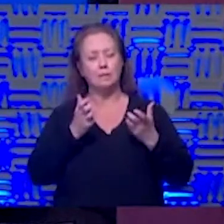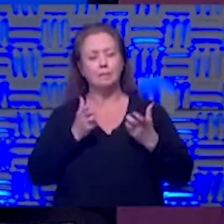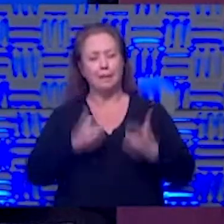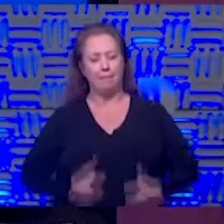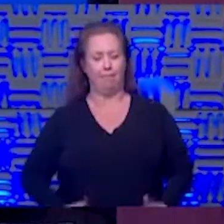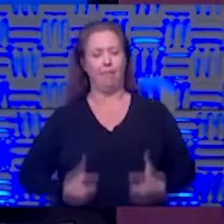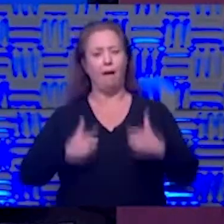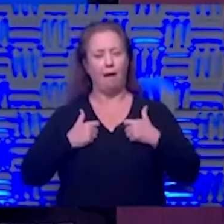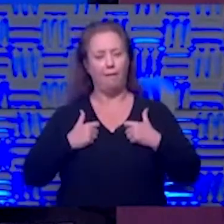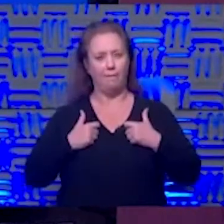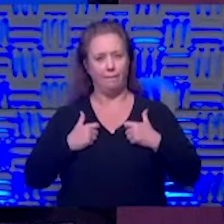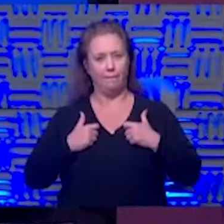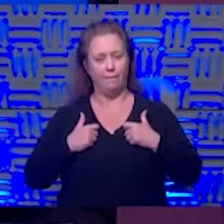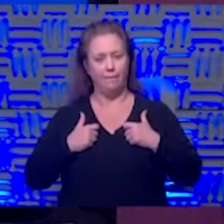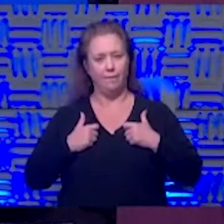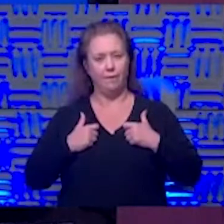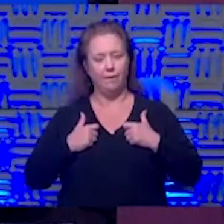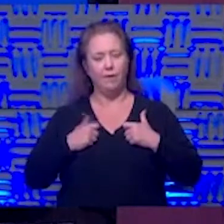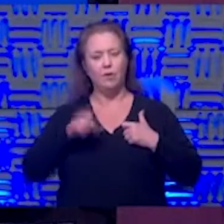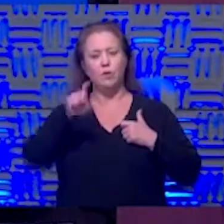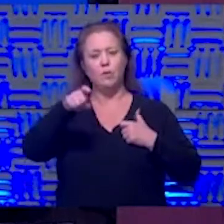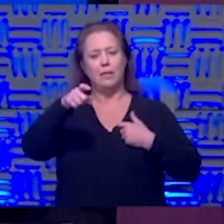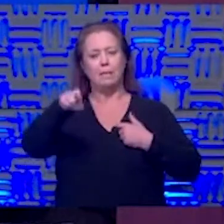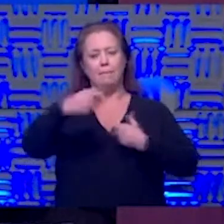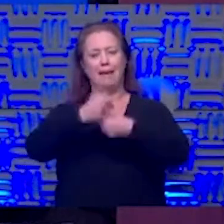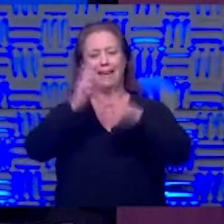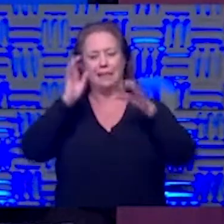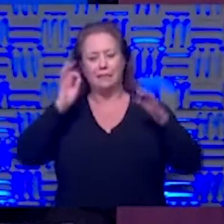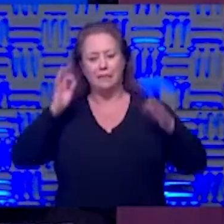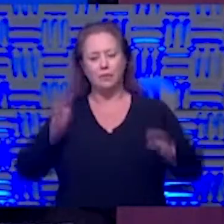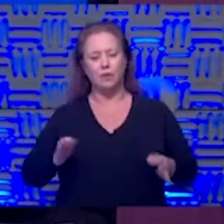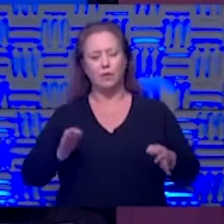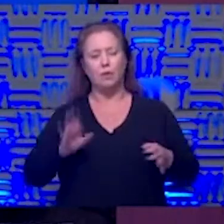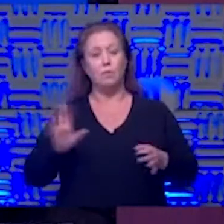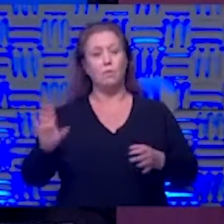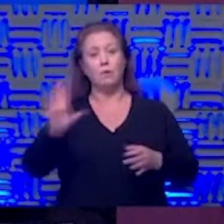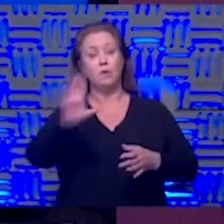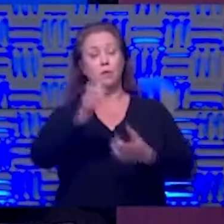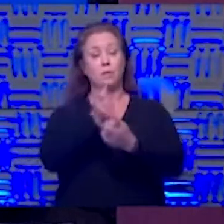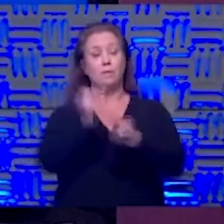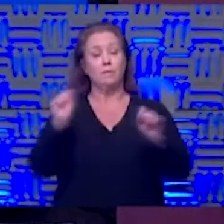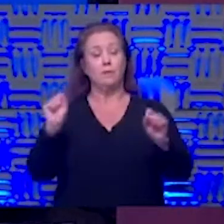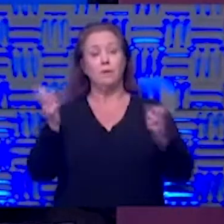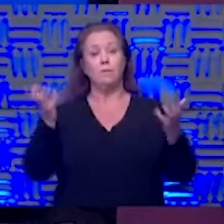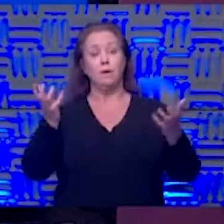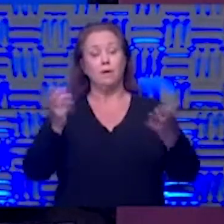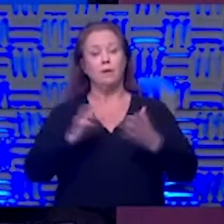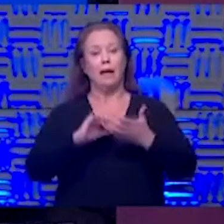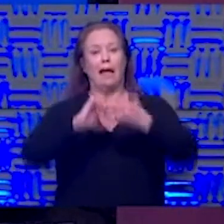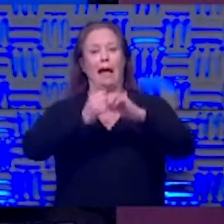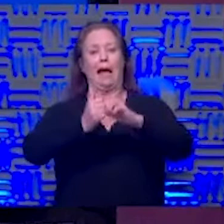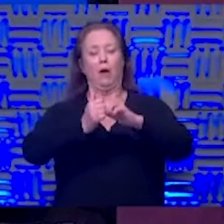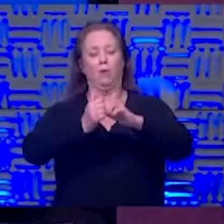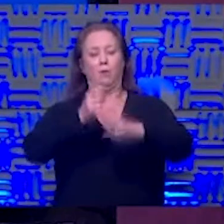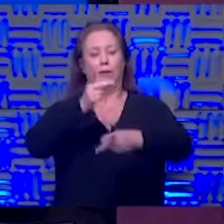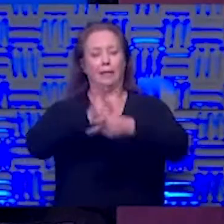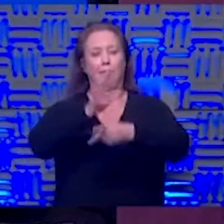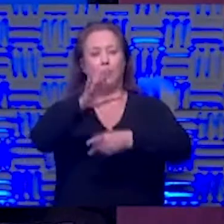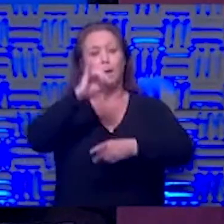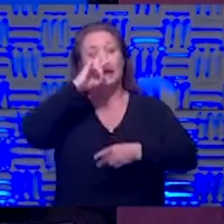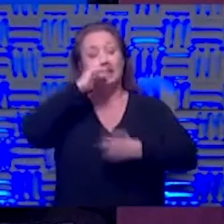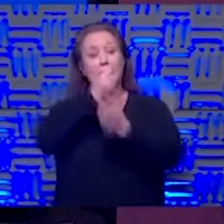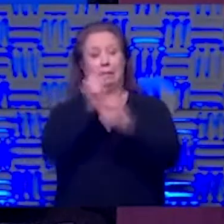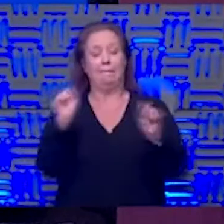pandemic so you have to make a decision about what keeps you safe and how do you keep your kids safe